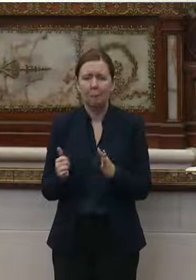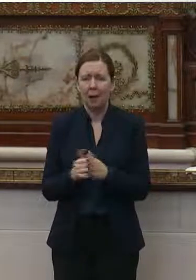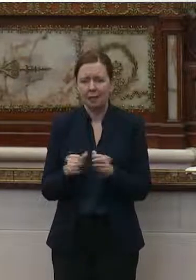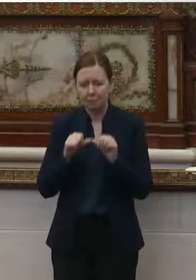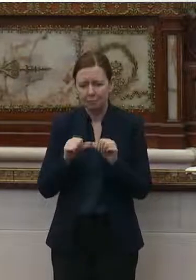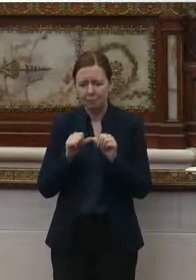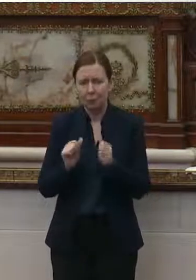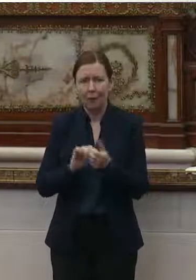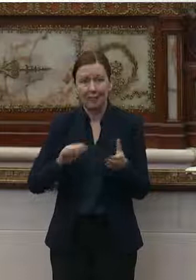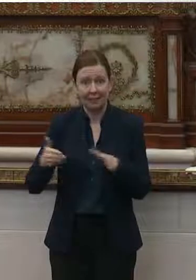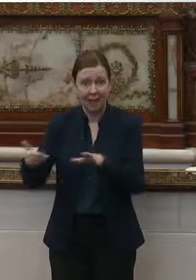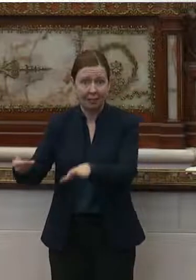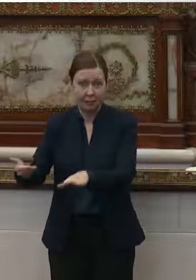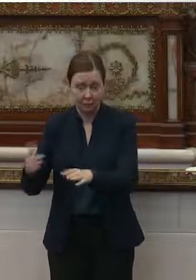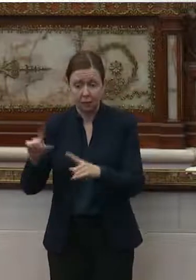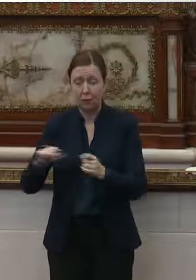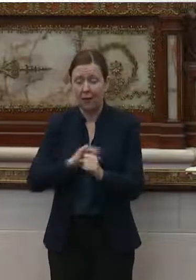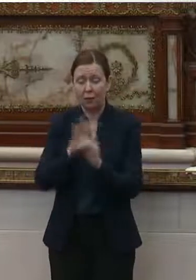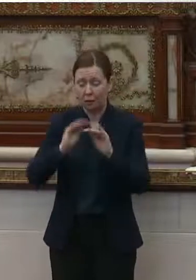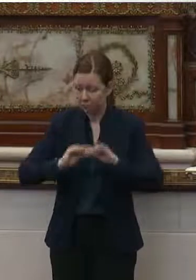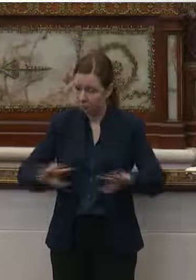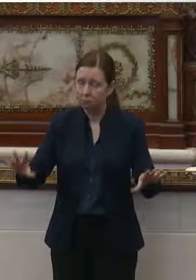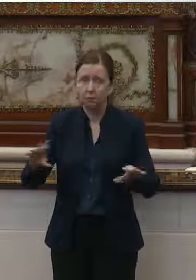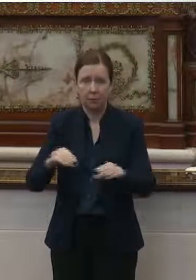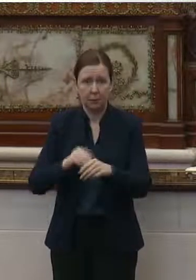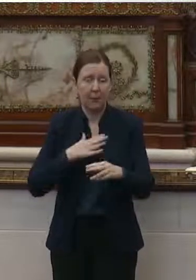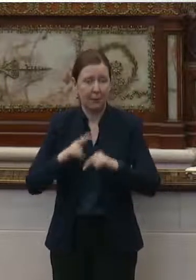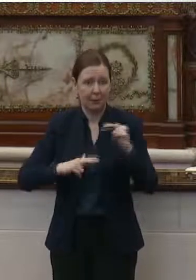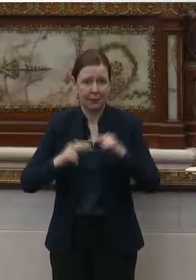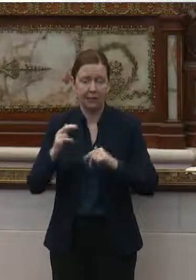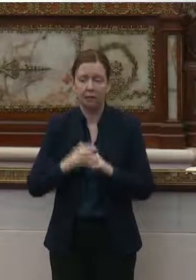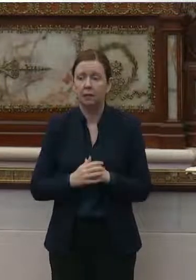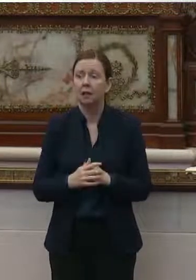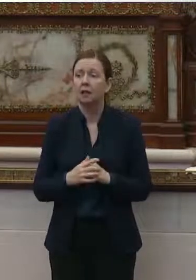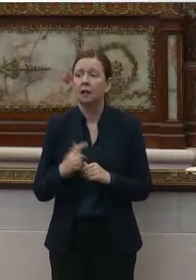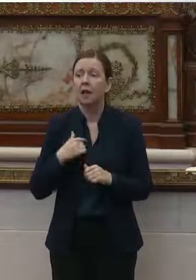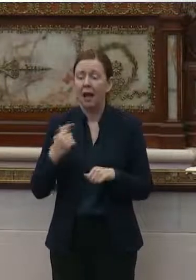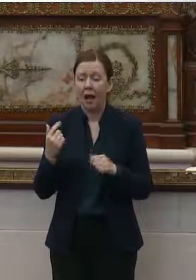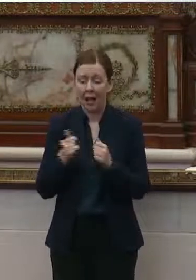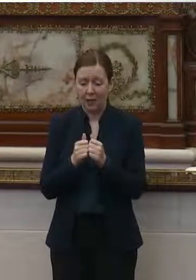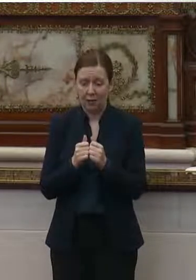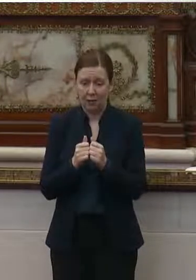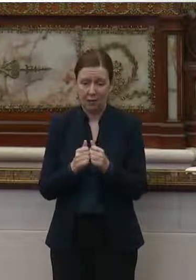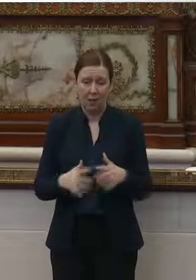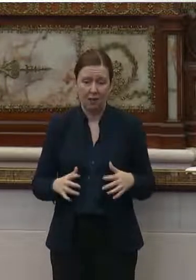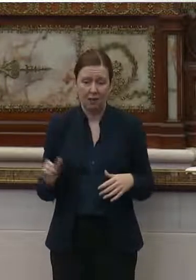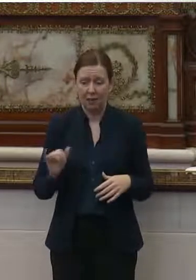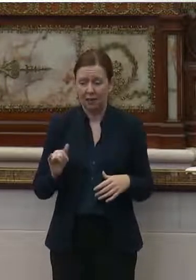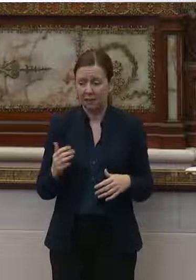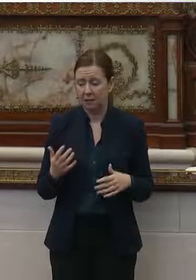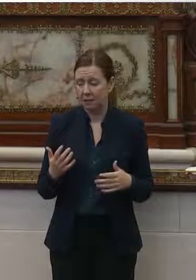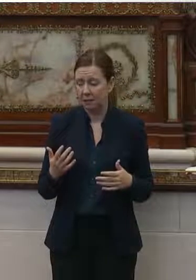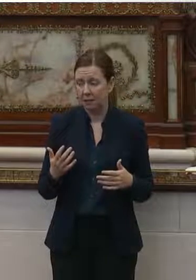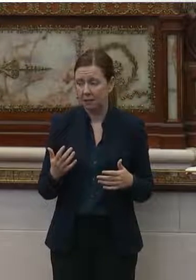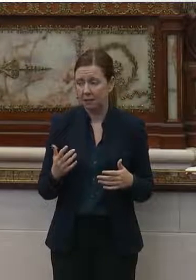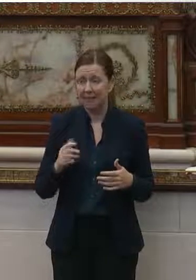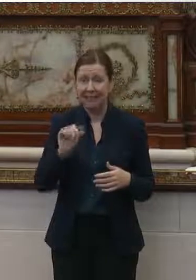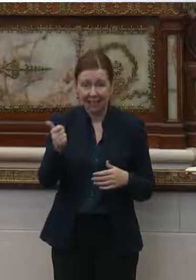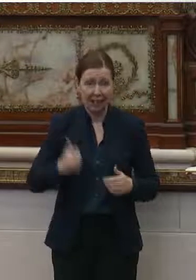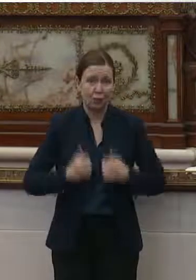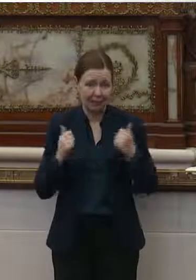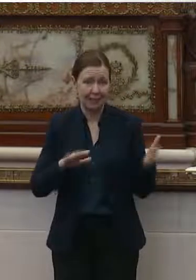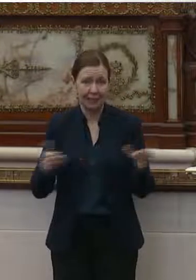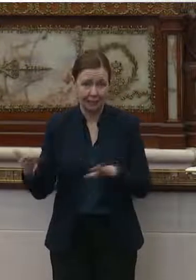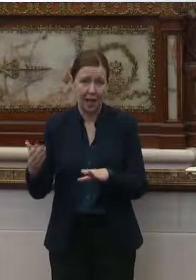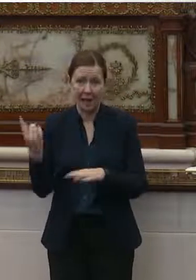up with the deaths when COVID swept through my building. I once lost like maybe I'm saying 10 residents